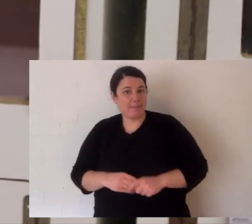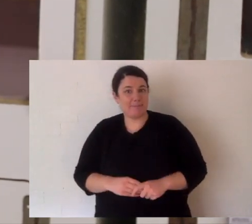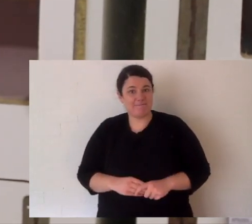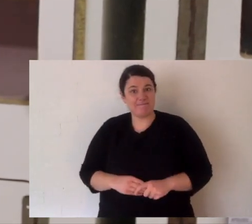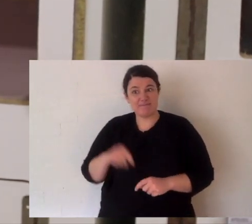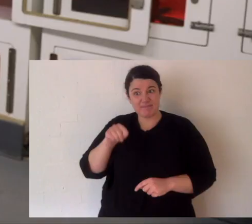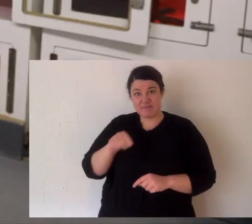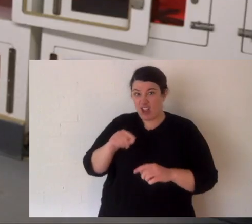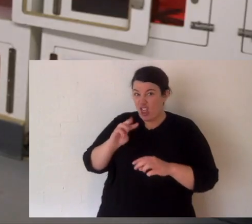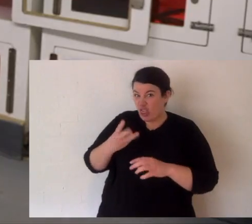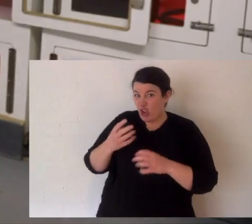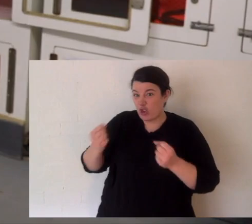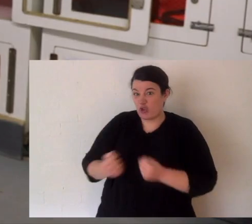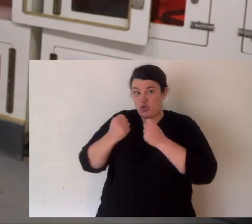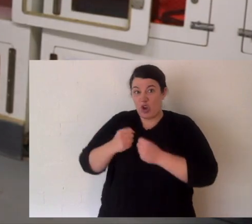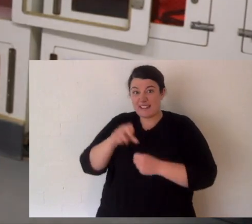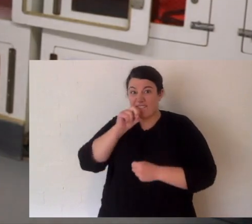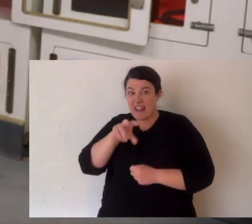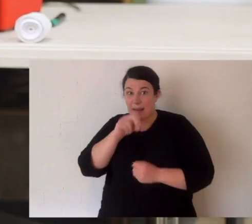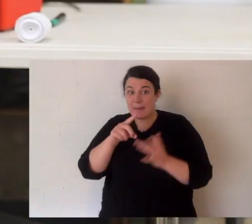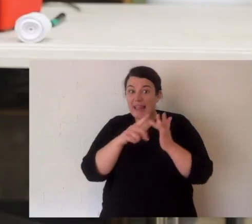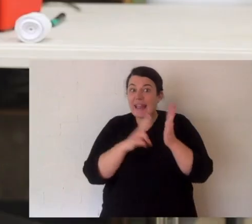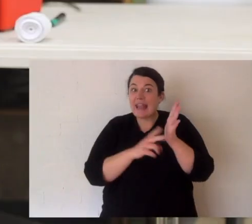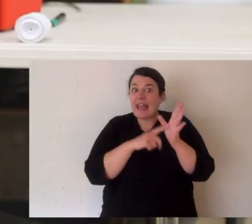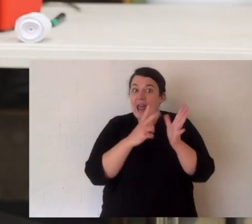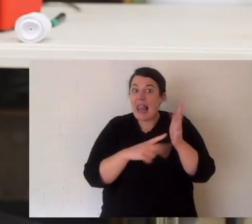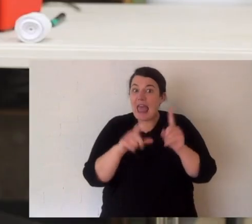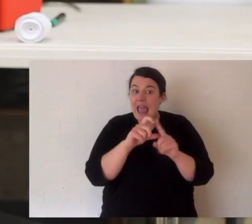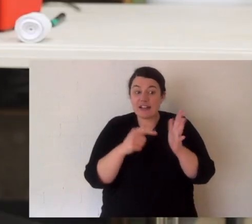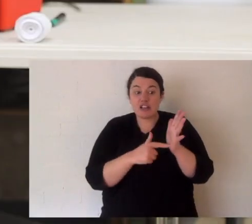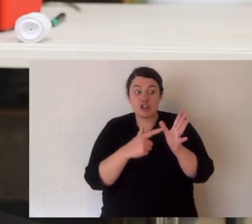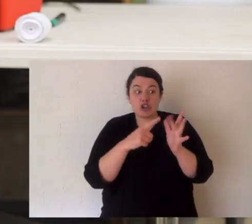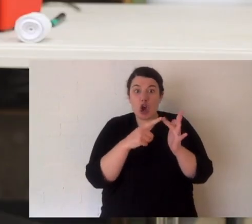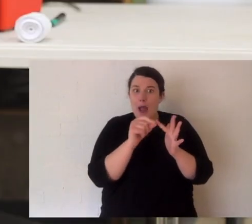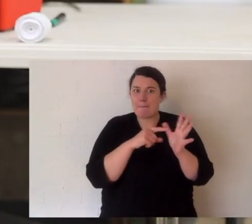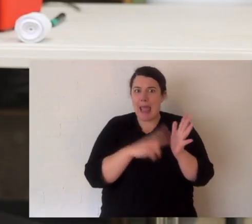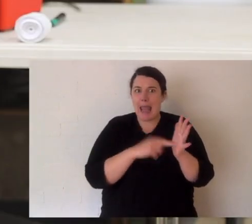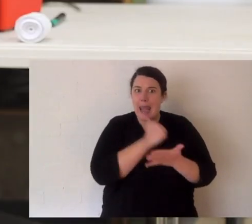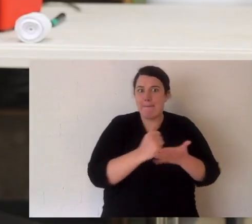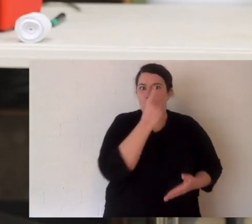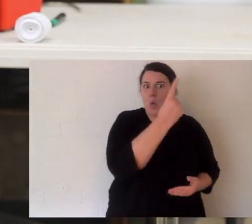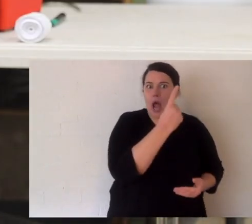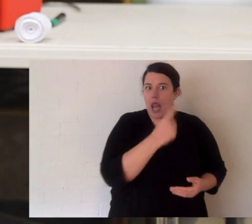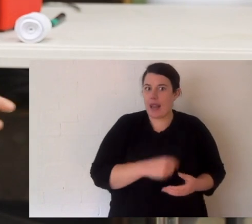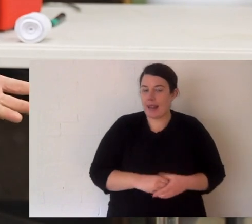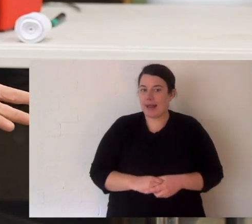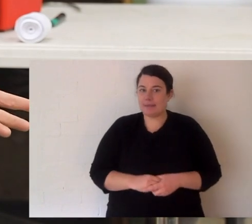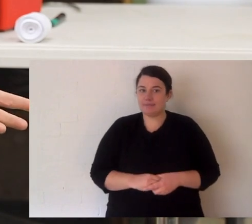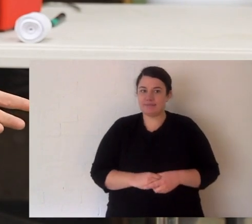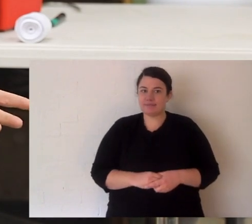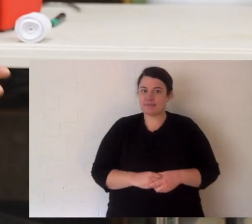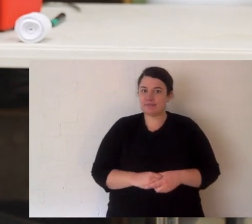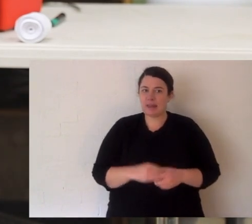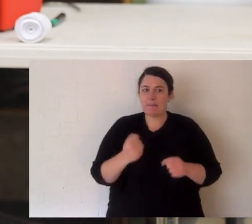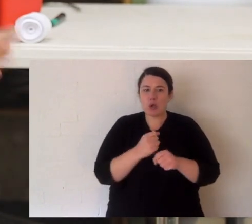coastal taipan has the third strongest venom. The inland taipan is number one. Now those species thin your blood.